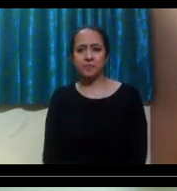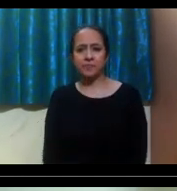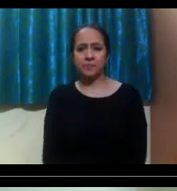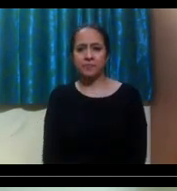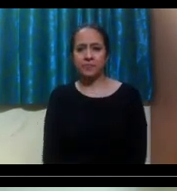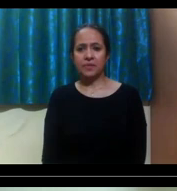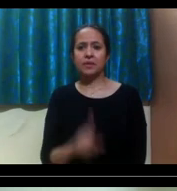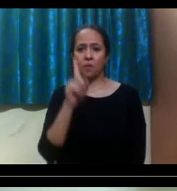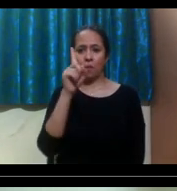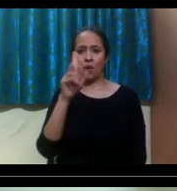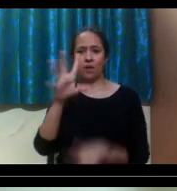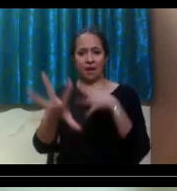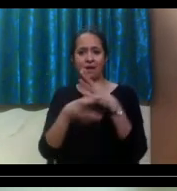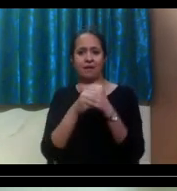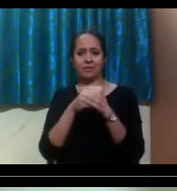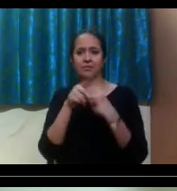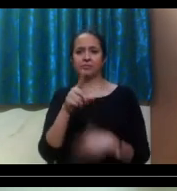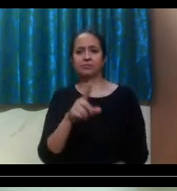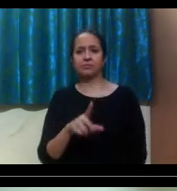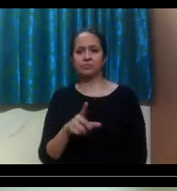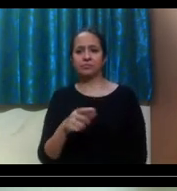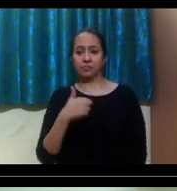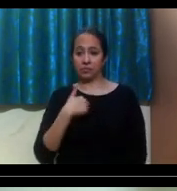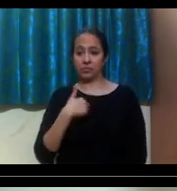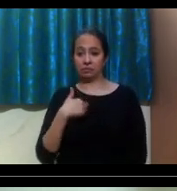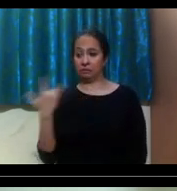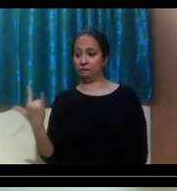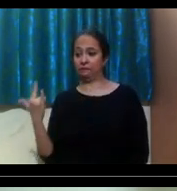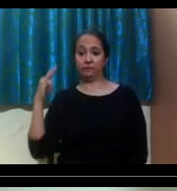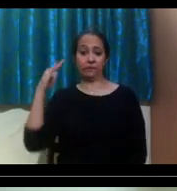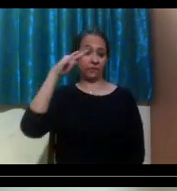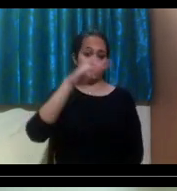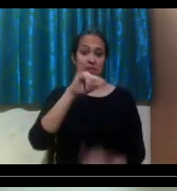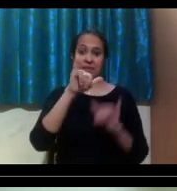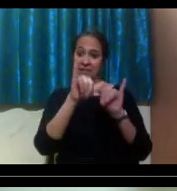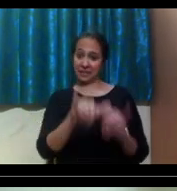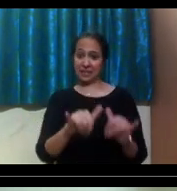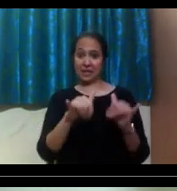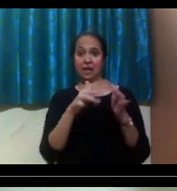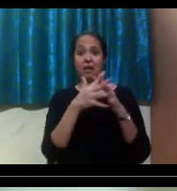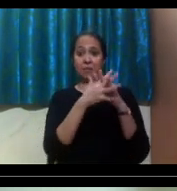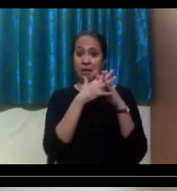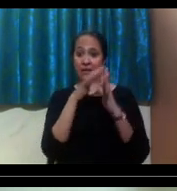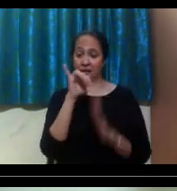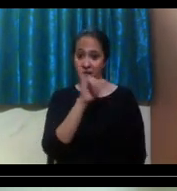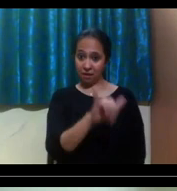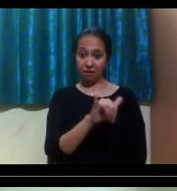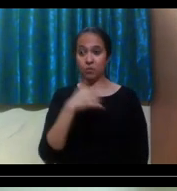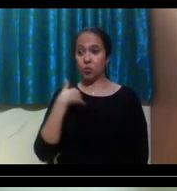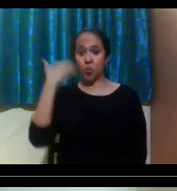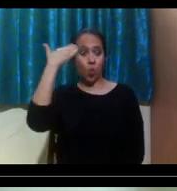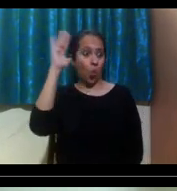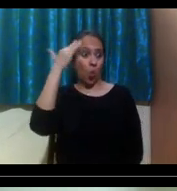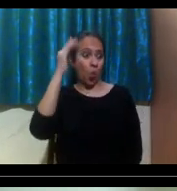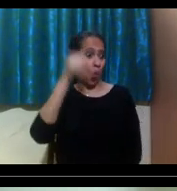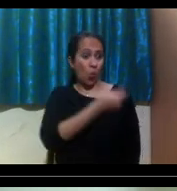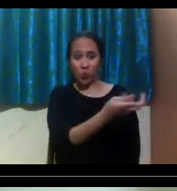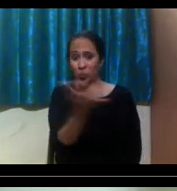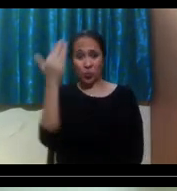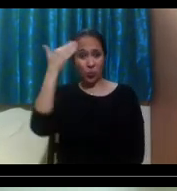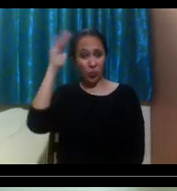One thing is that as an international student, when you're new to campus, and you don't know anything around or something,